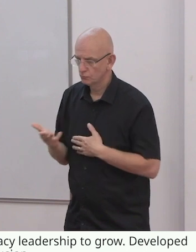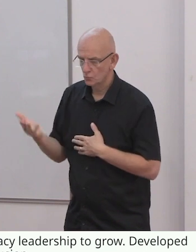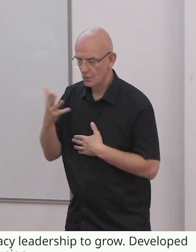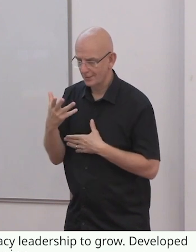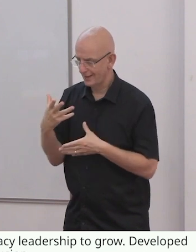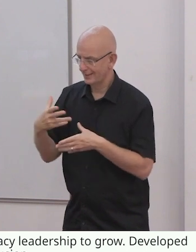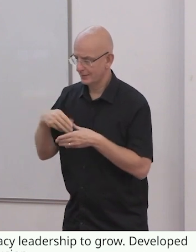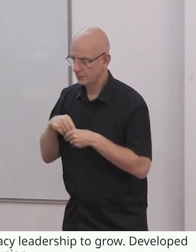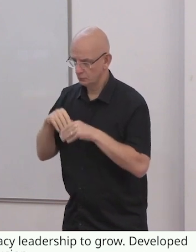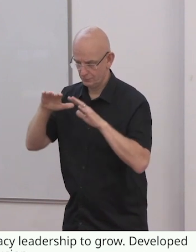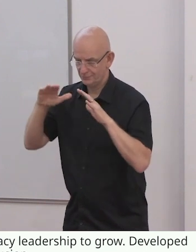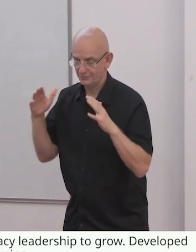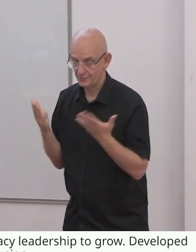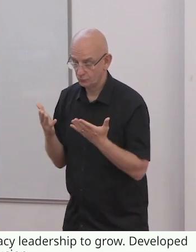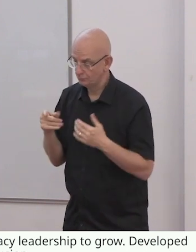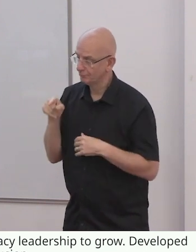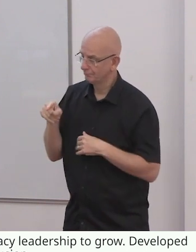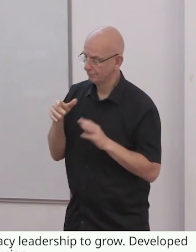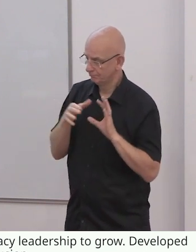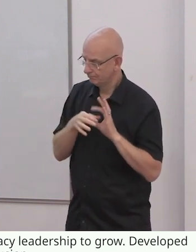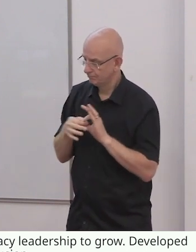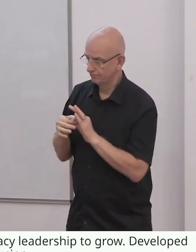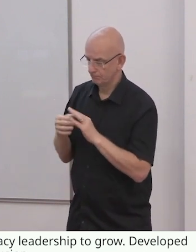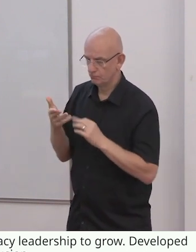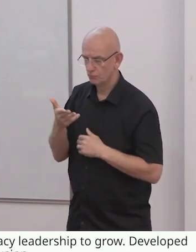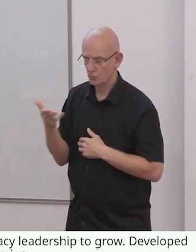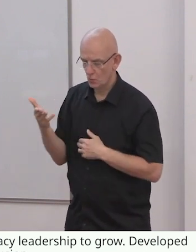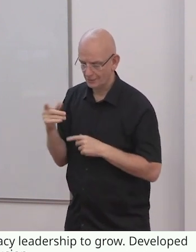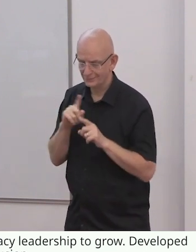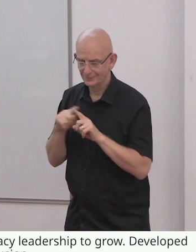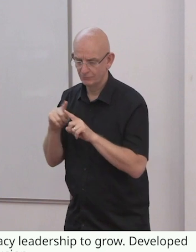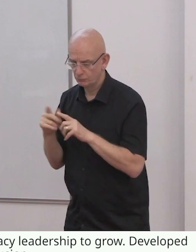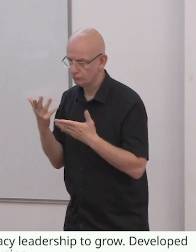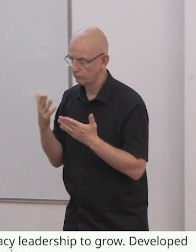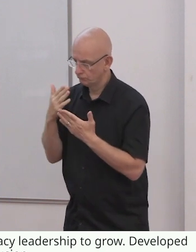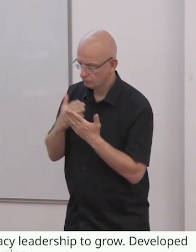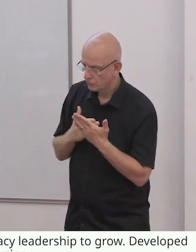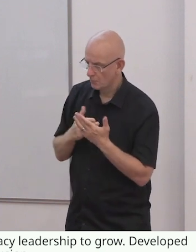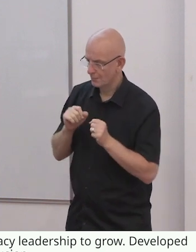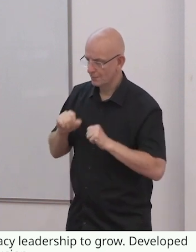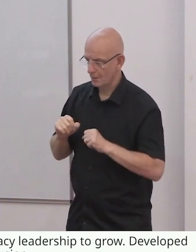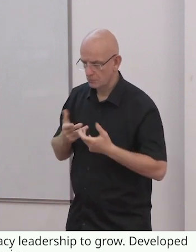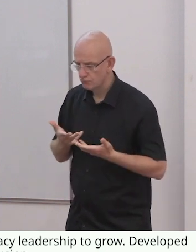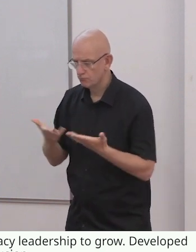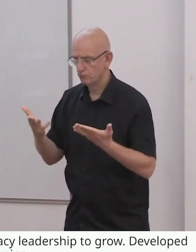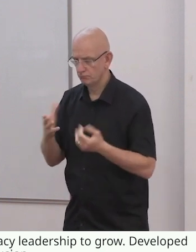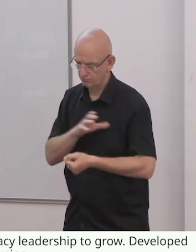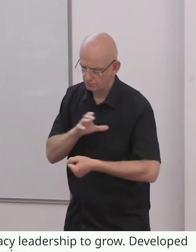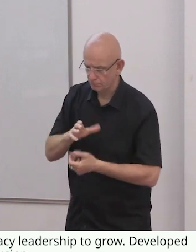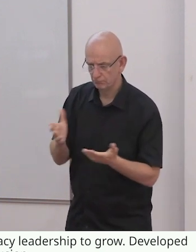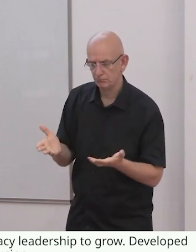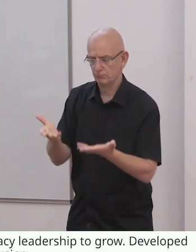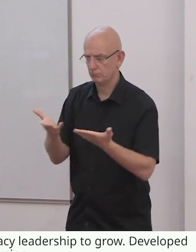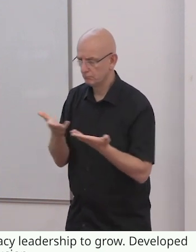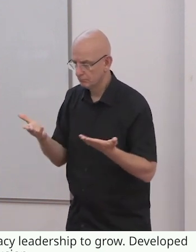and Empower Us. Catalyst is Inclusion International's initiative to support